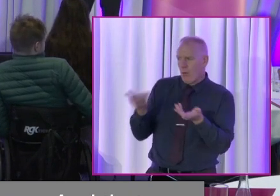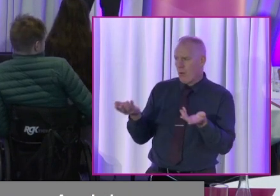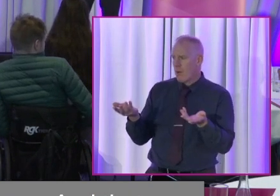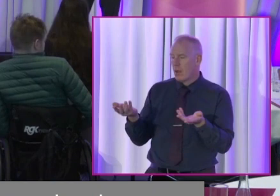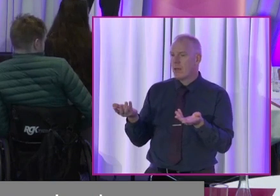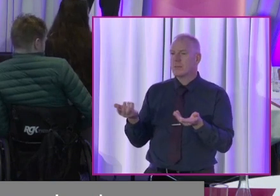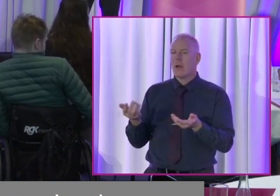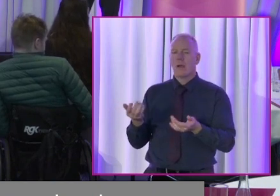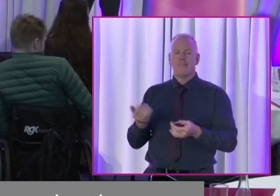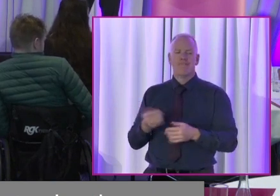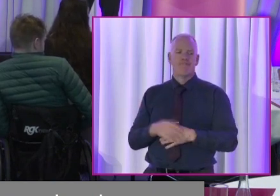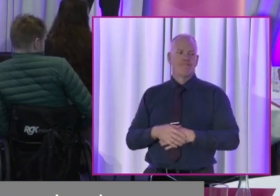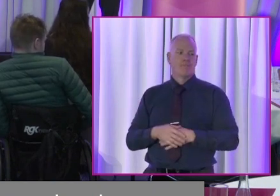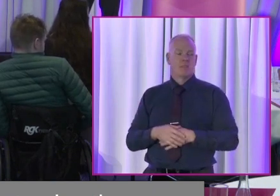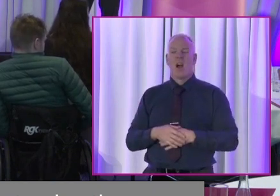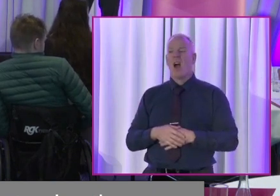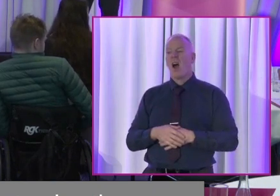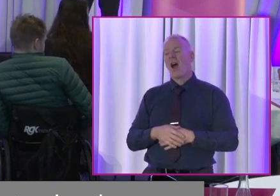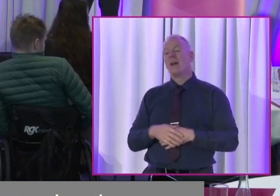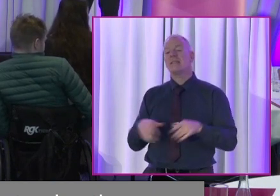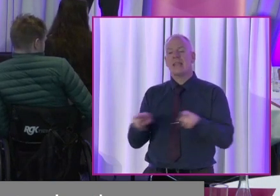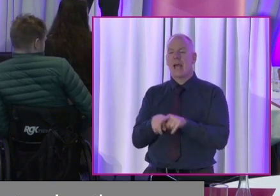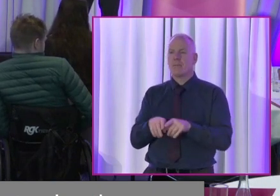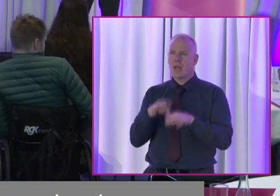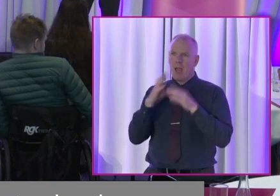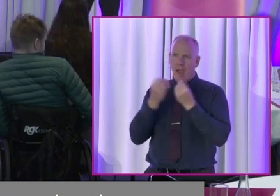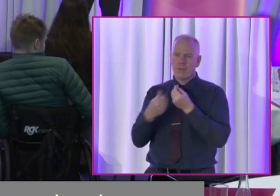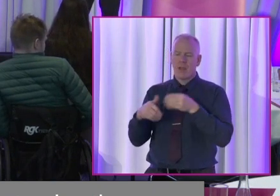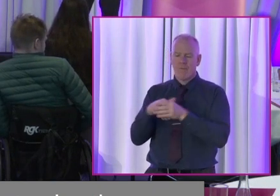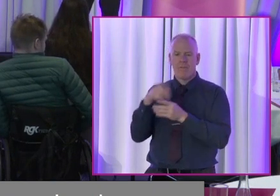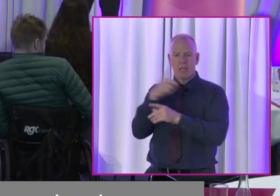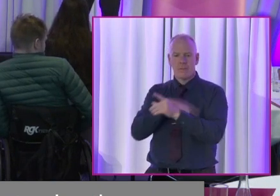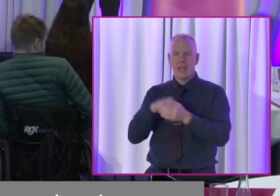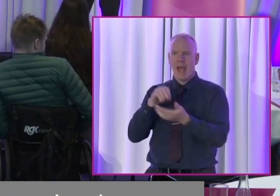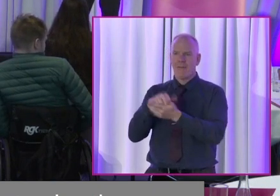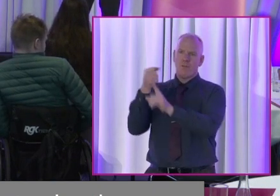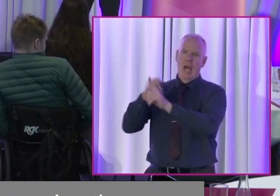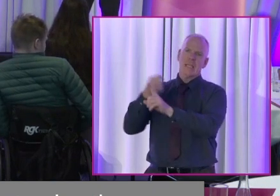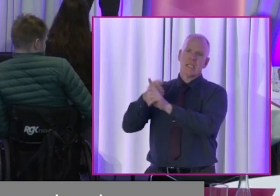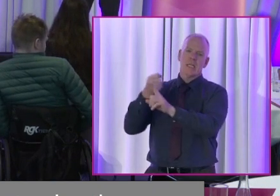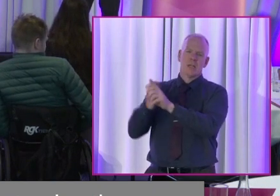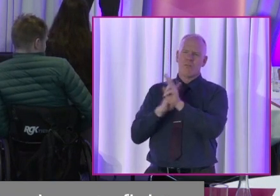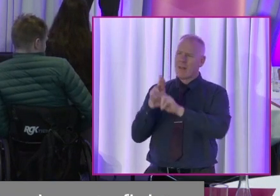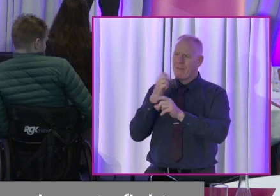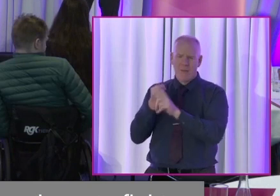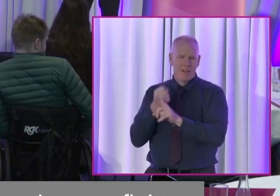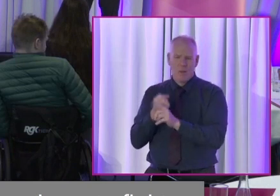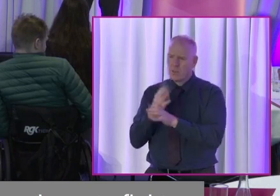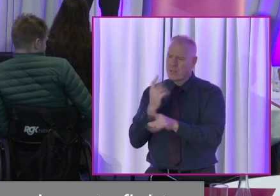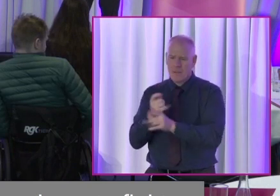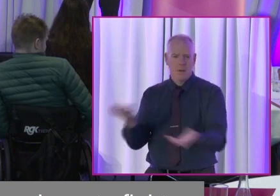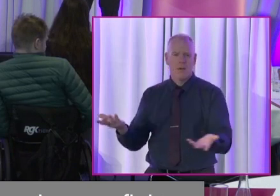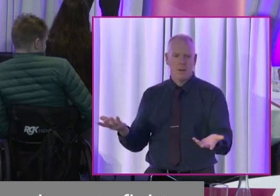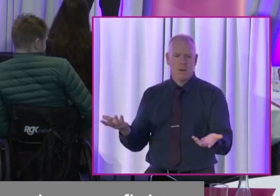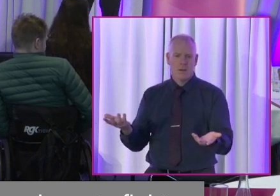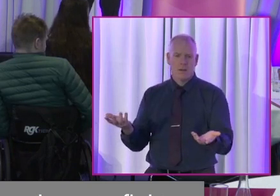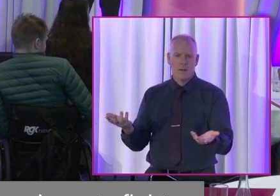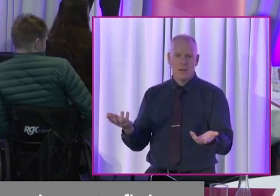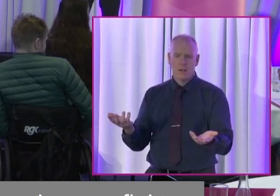everybody, you know, with disability, do you have to fight for everything? We shouldn't have to fight to be able to